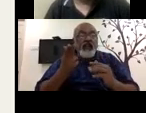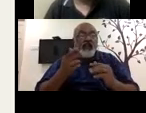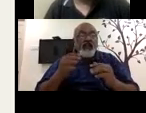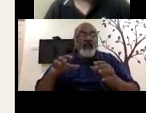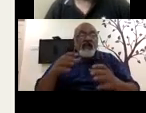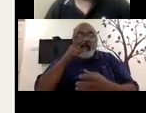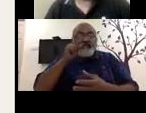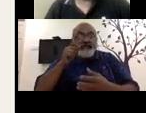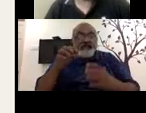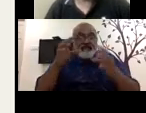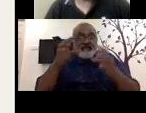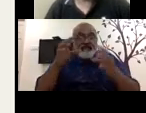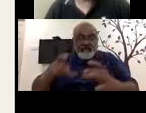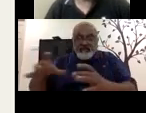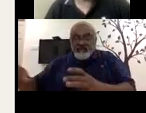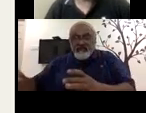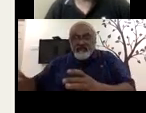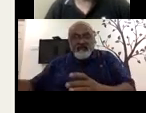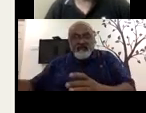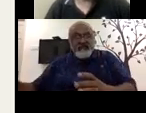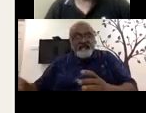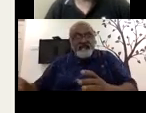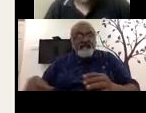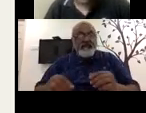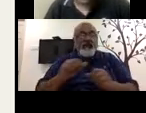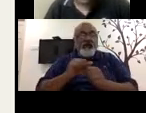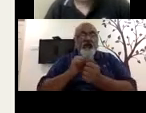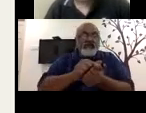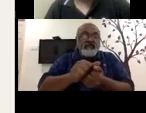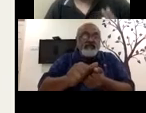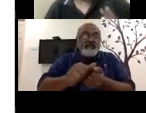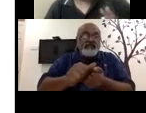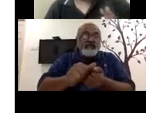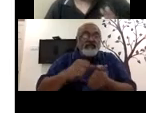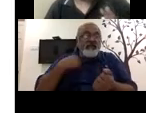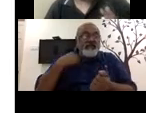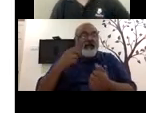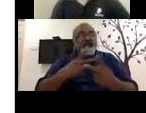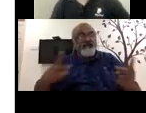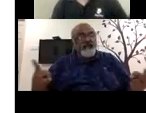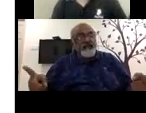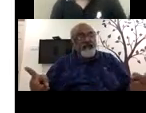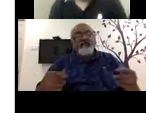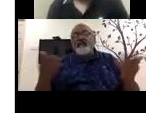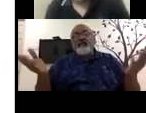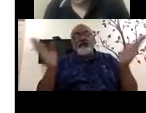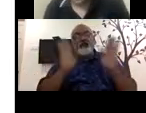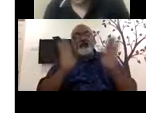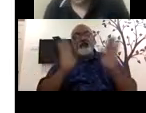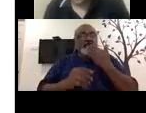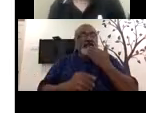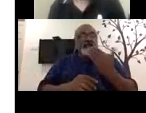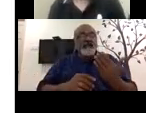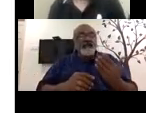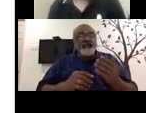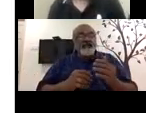the laundry work, um, uh, that is getting organized. With that, I close the session. I, I think